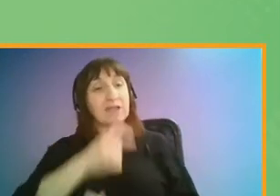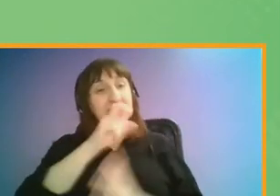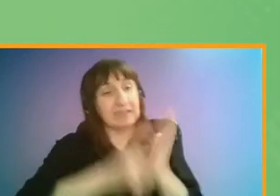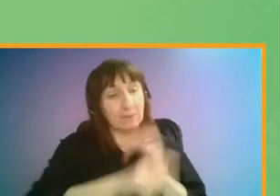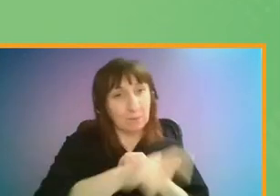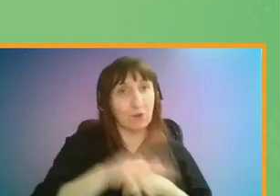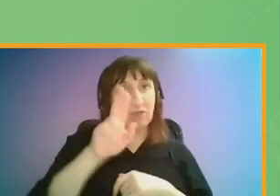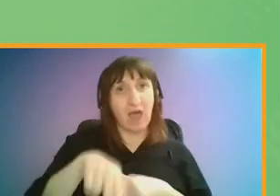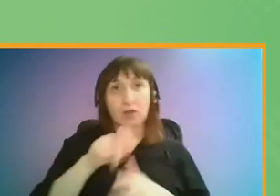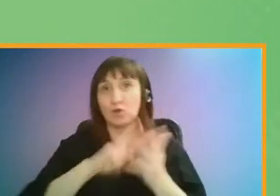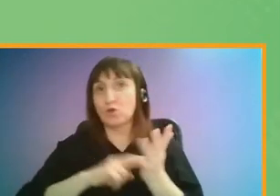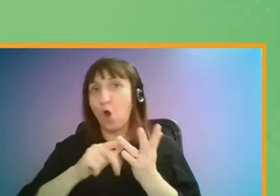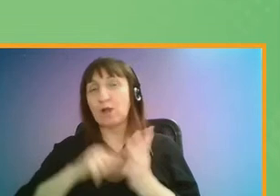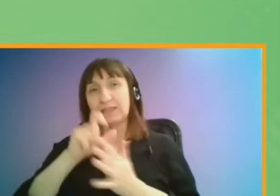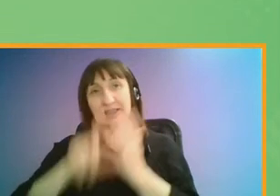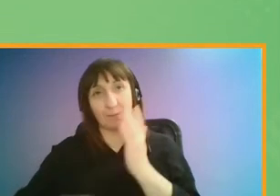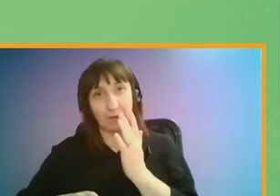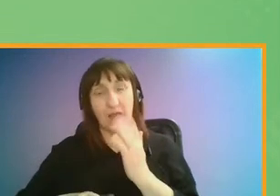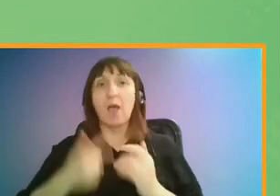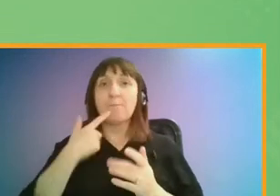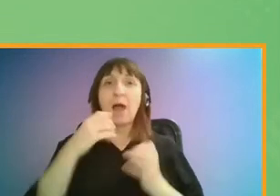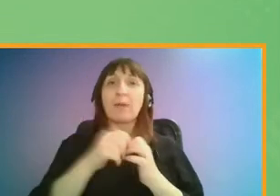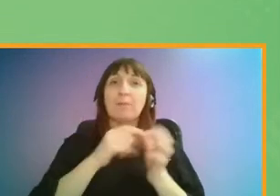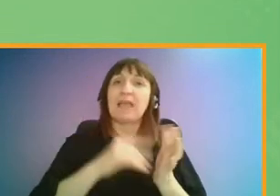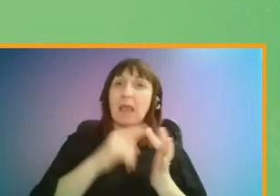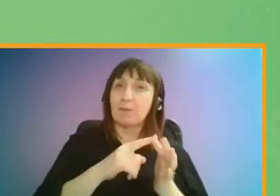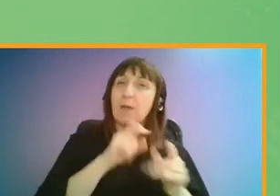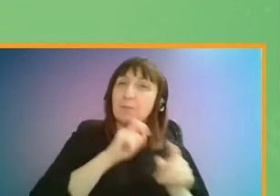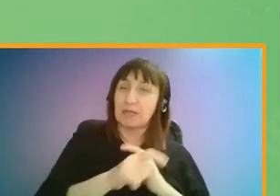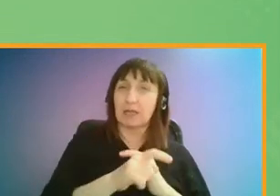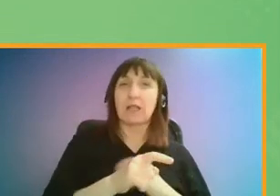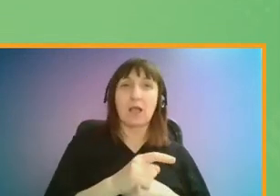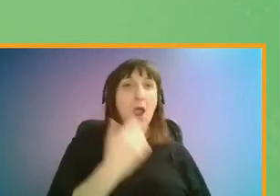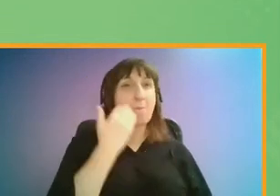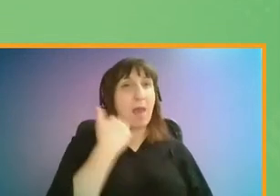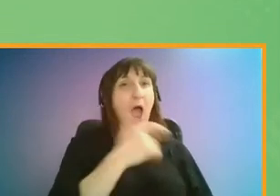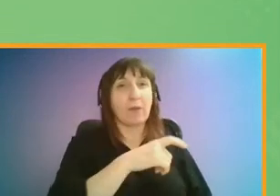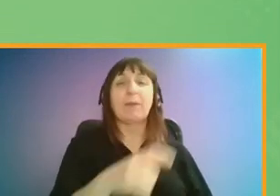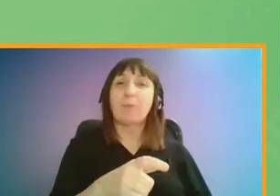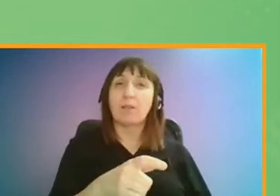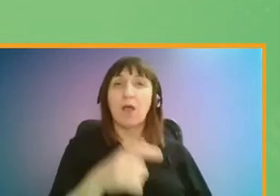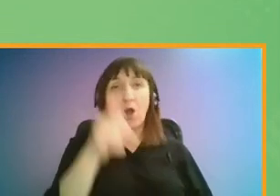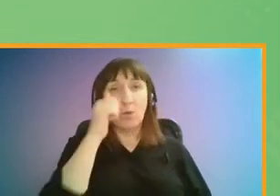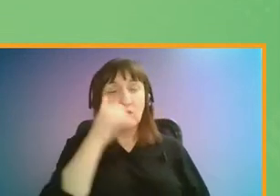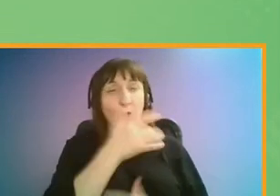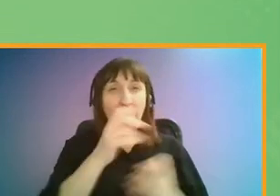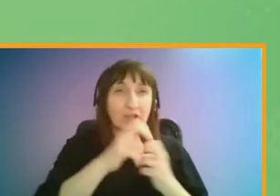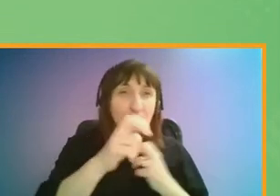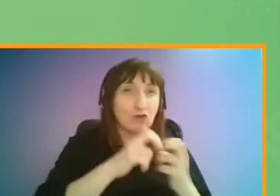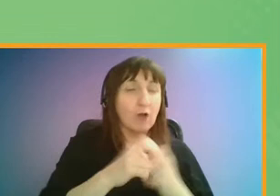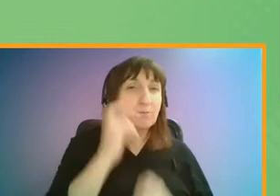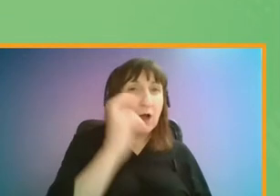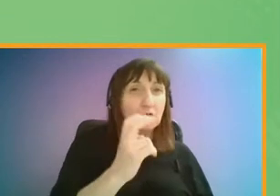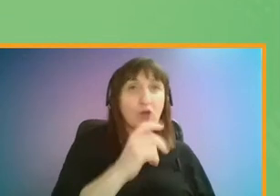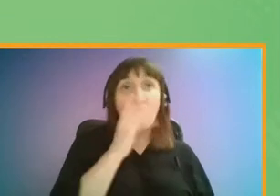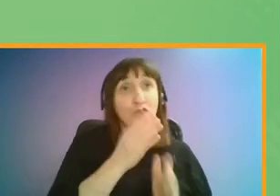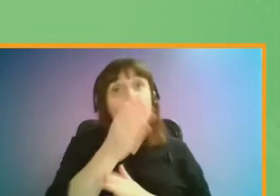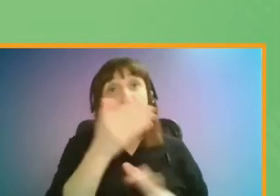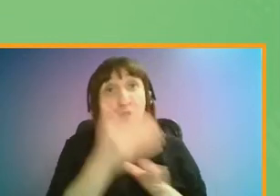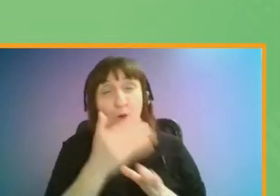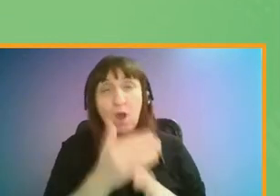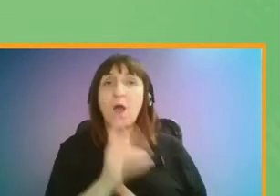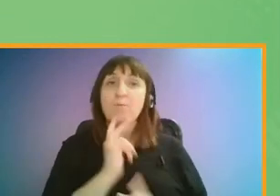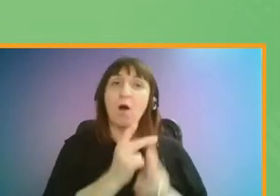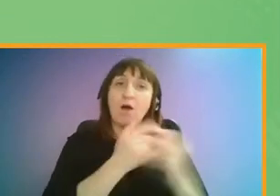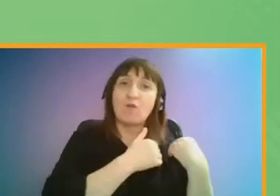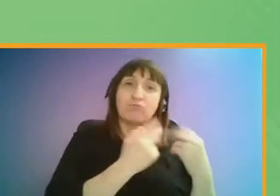often than non-disabled and by ethnic minorities, particularly black people. We know too that many journeys made by bus are not just to get to work but for caring